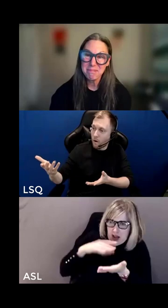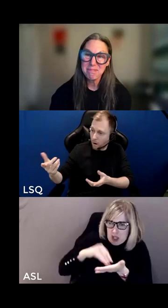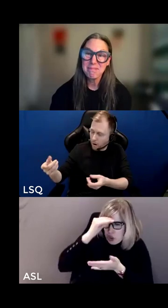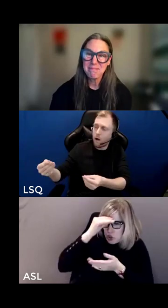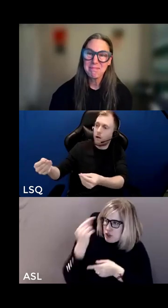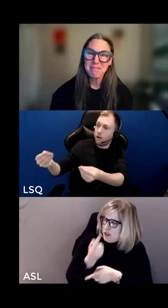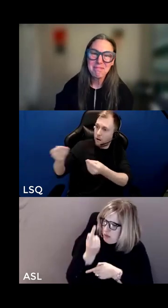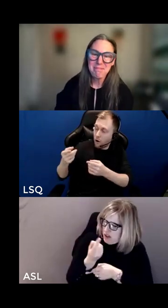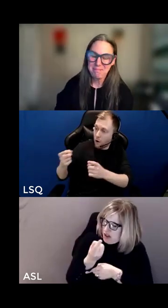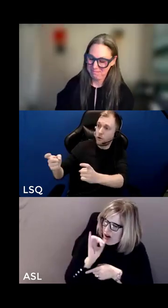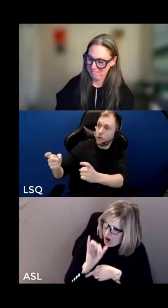that i dearly need